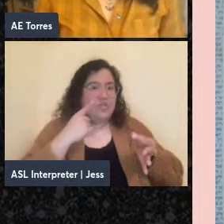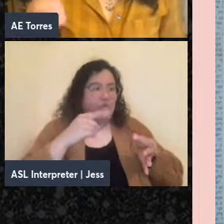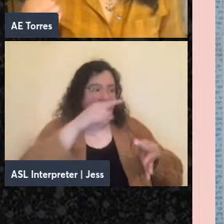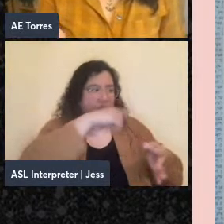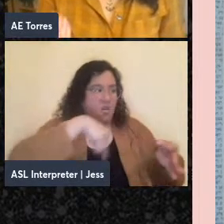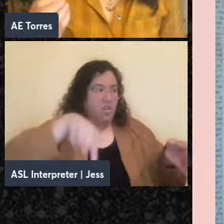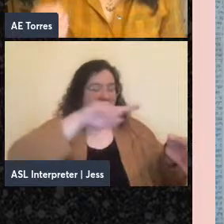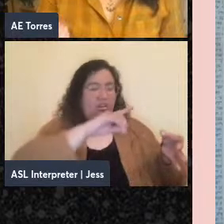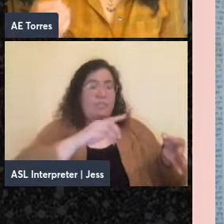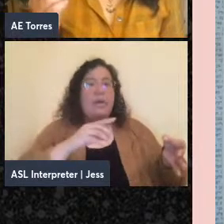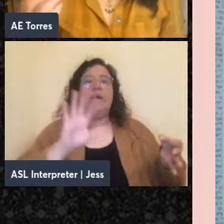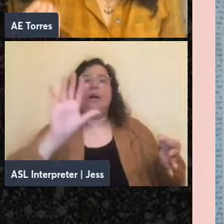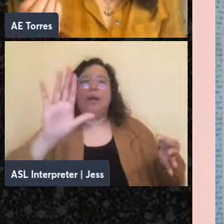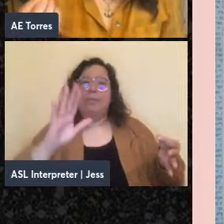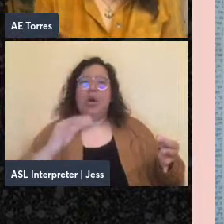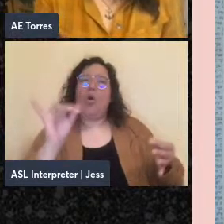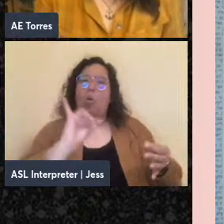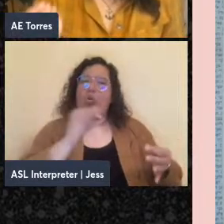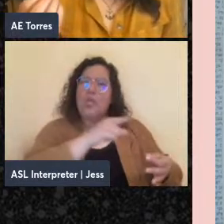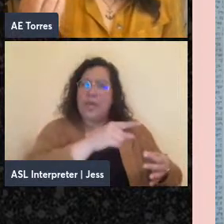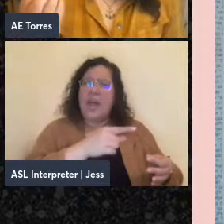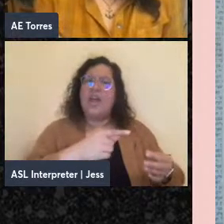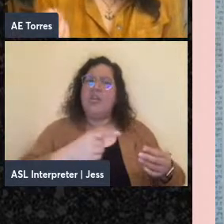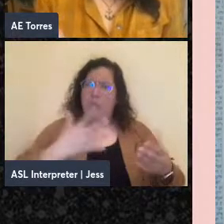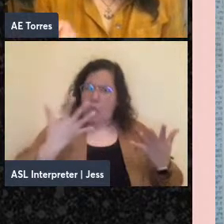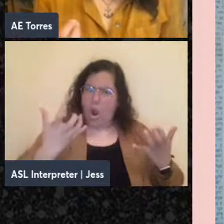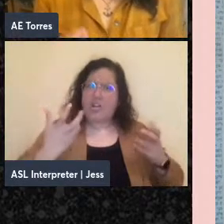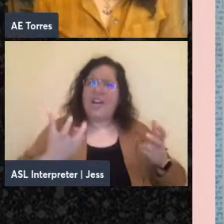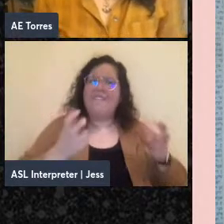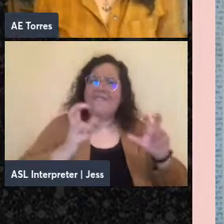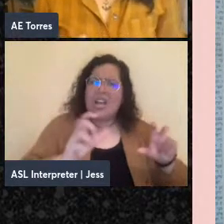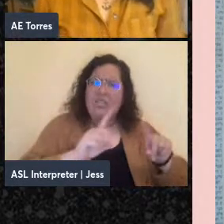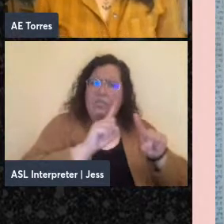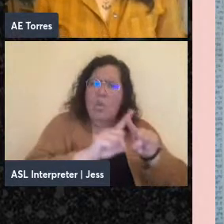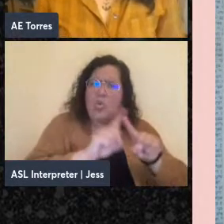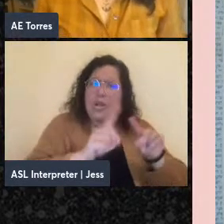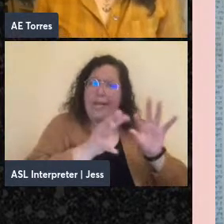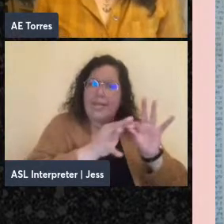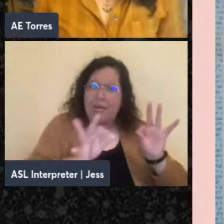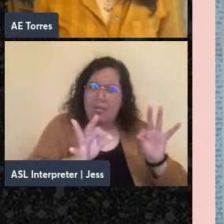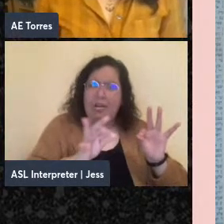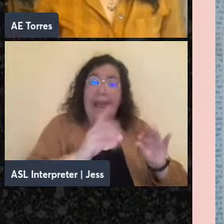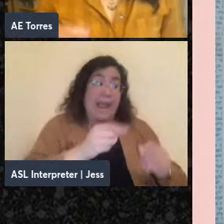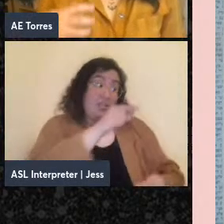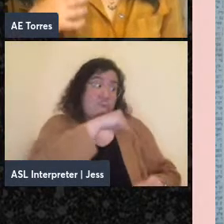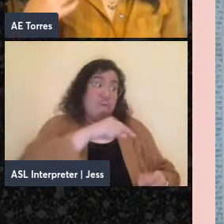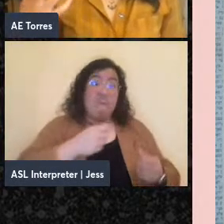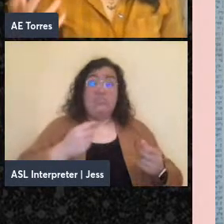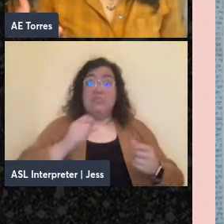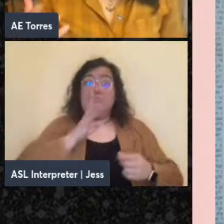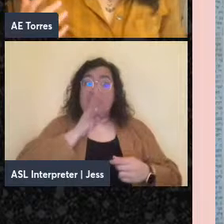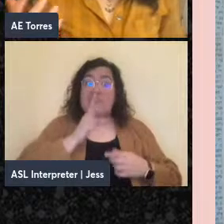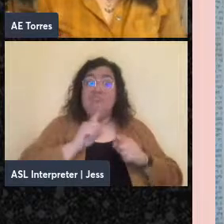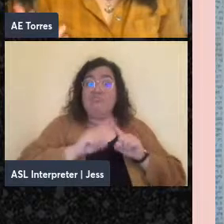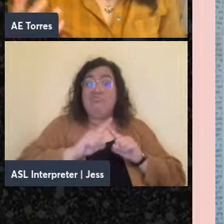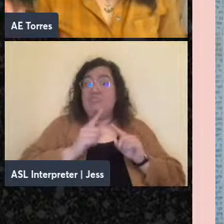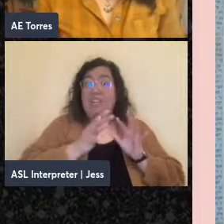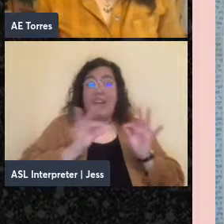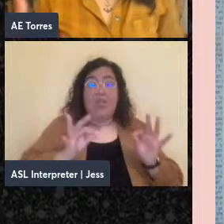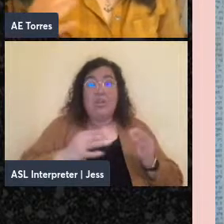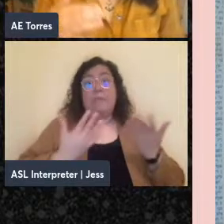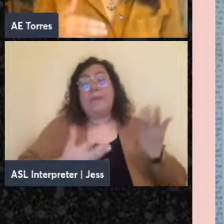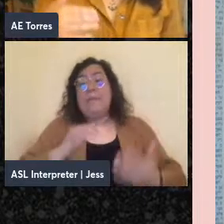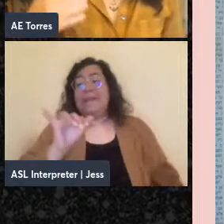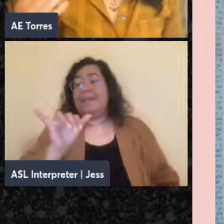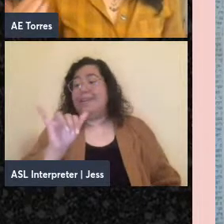there was a sense of investment in multilingualism as multilingualism. So Jewish anarchists might speak Yiddish, Hebrew,